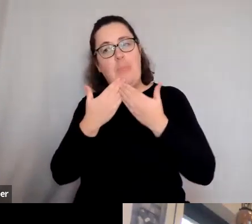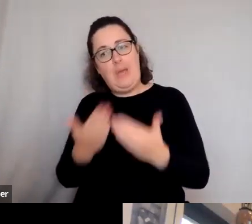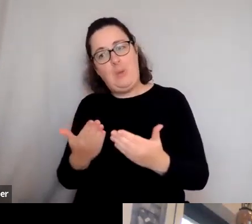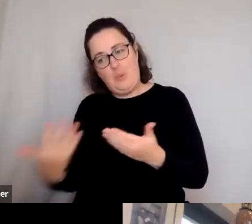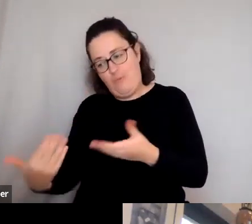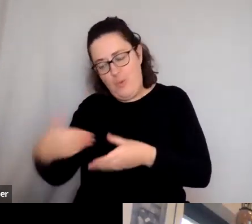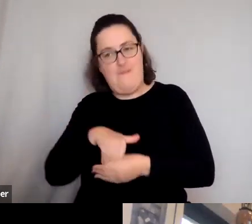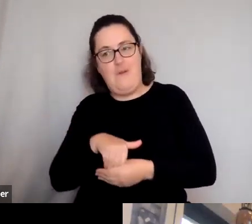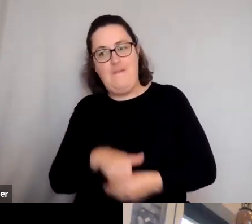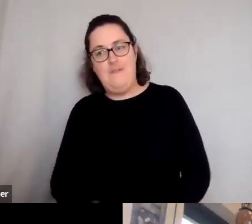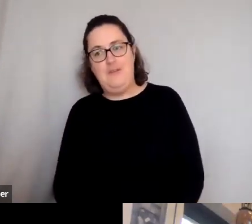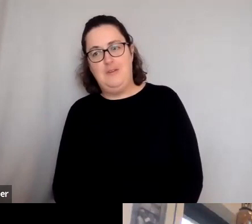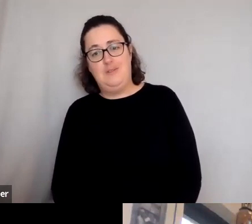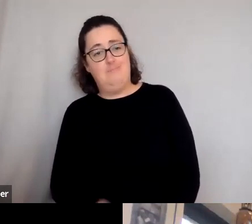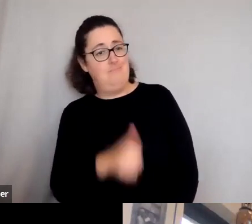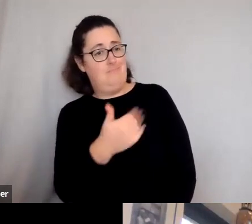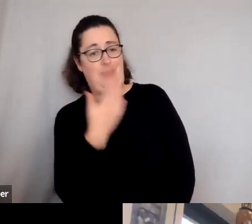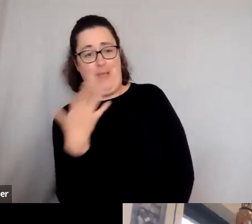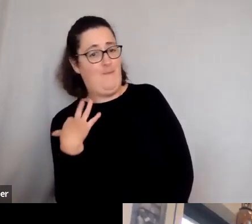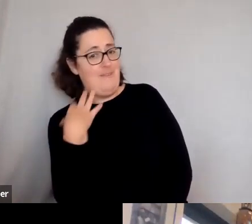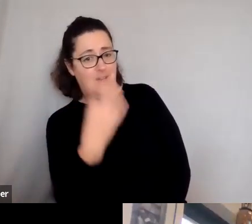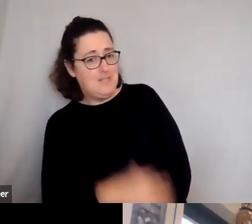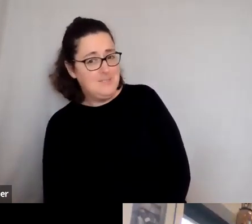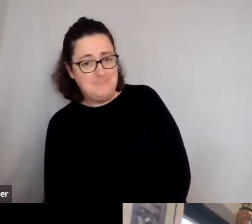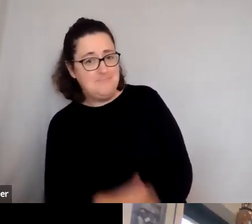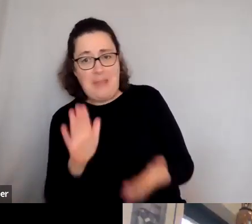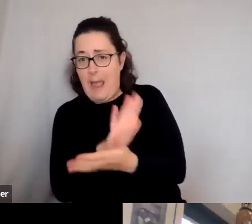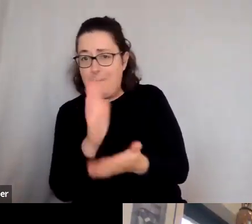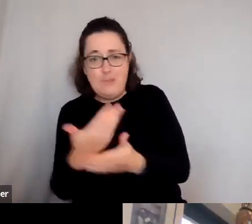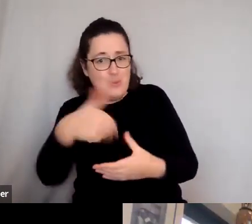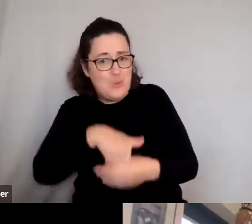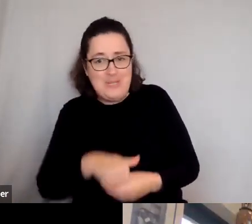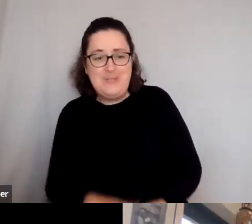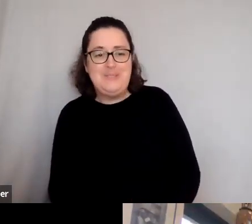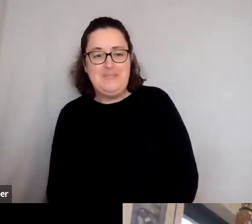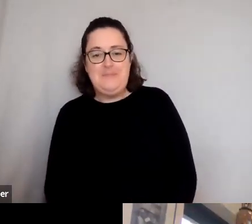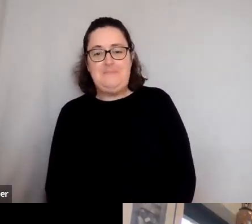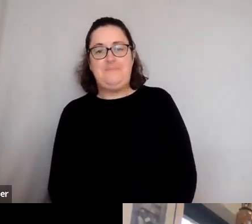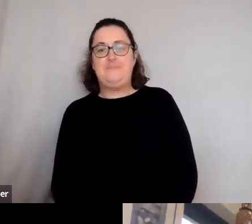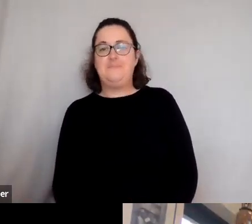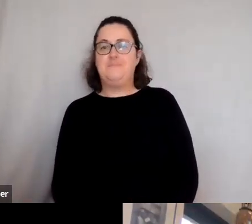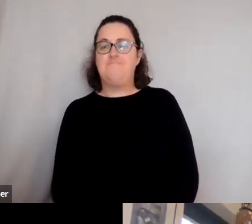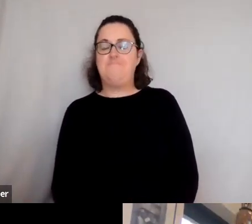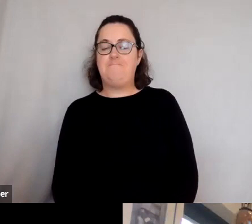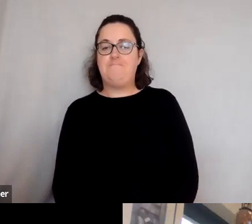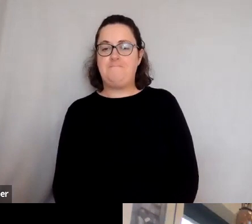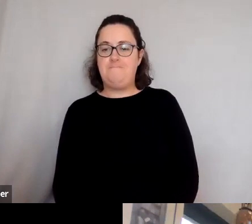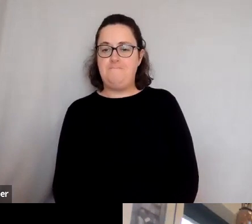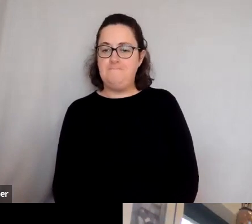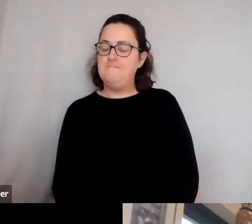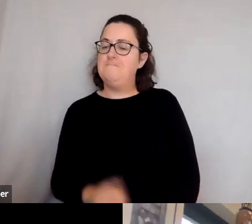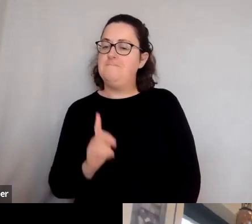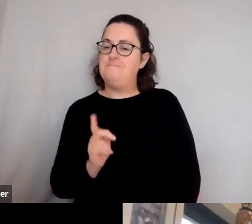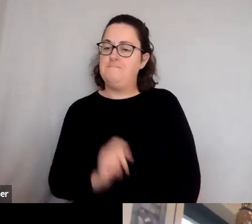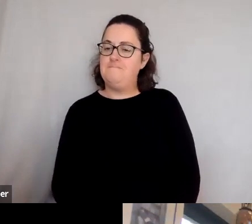this today. Well, thank you for the invitation. It's, it's great to be joining you all. Well, let me start and I've got a few